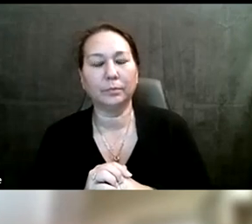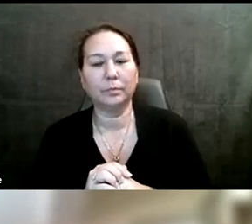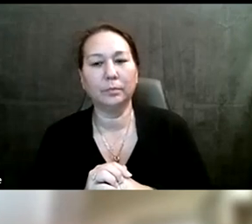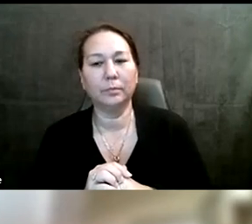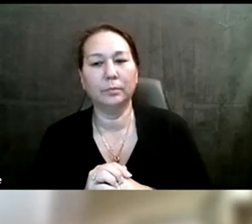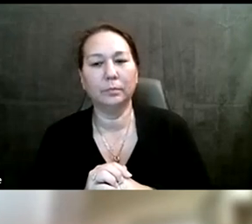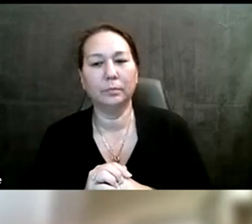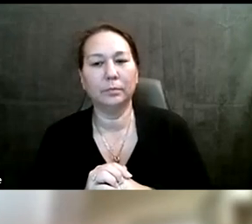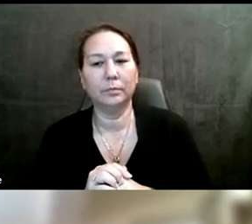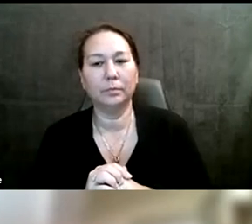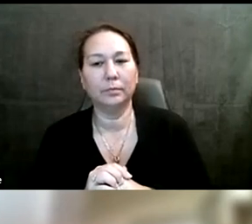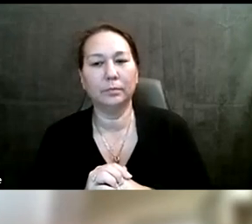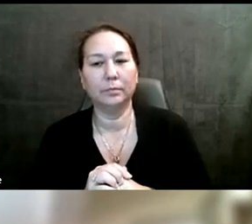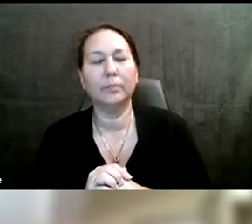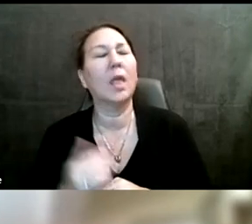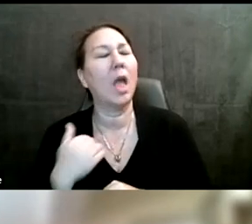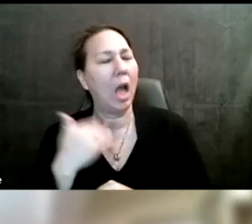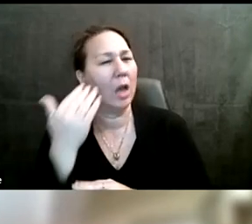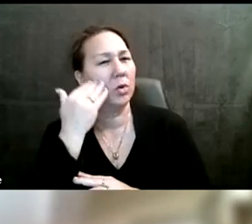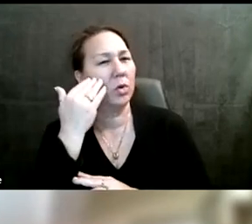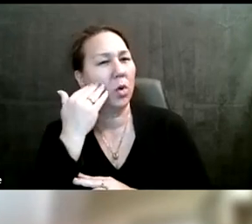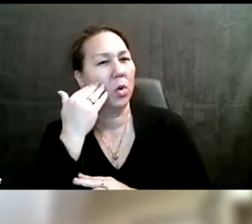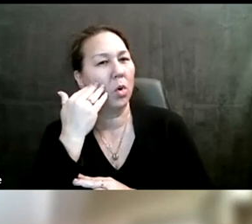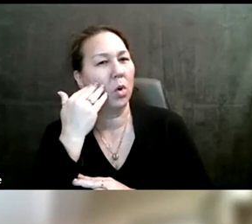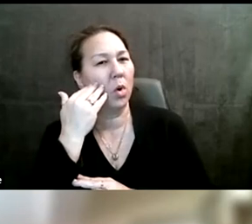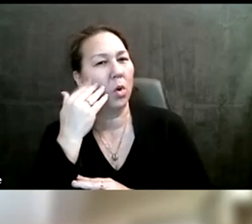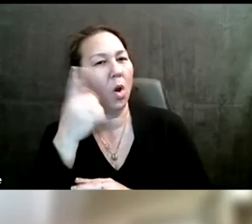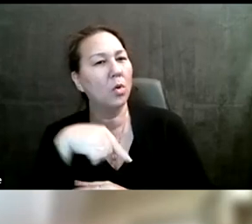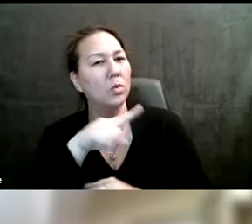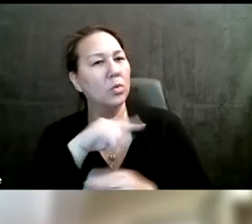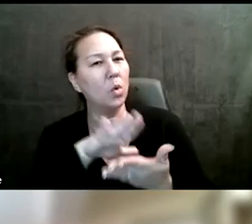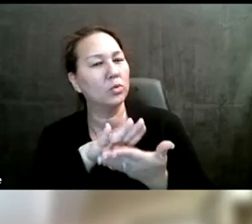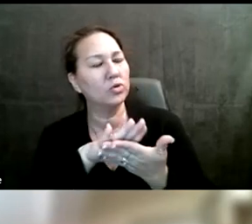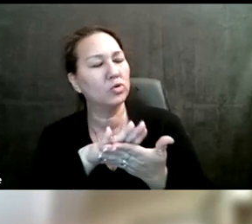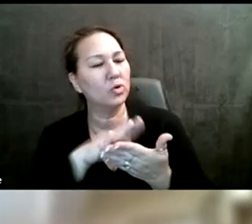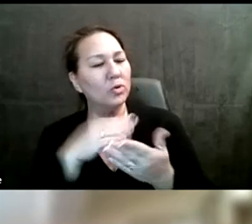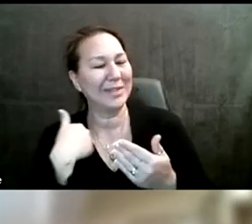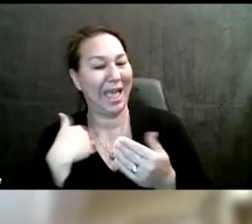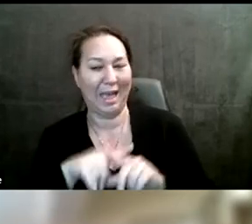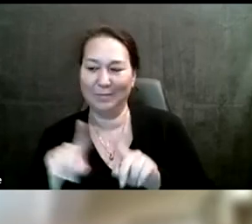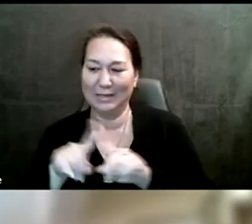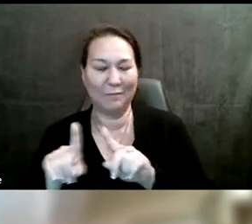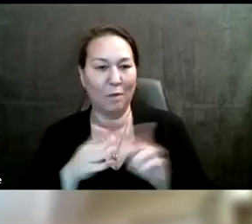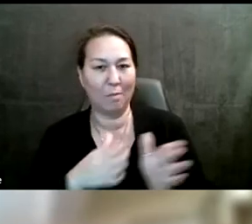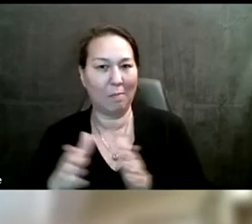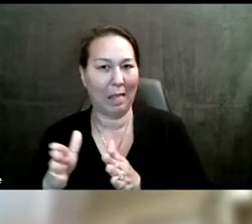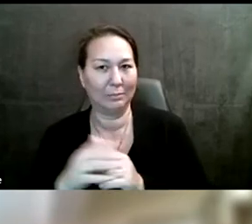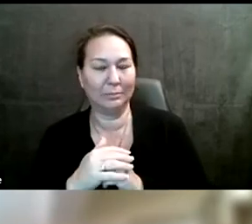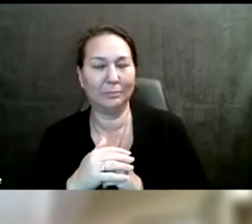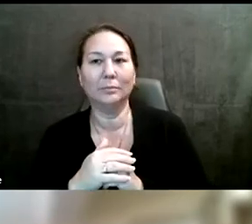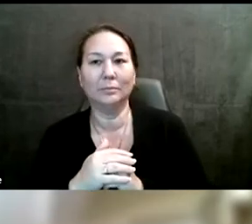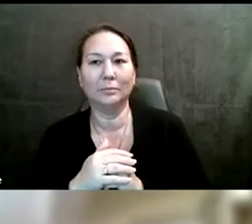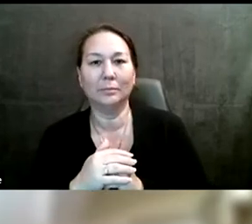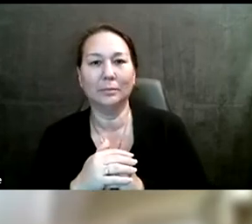And I know that both schools have different, um, different plans. ¿Qué plan tiene el distrito